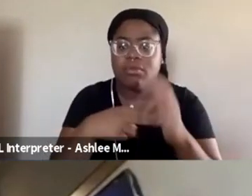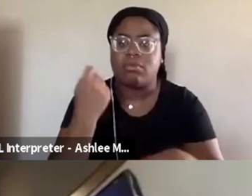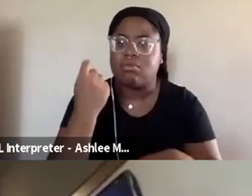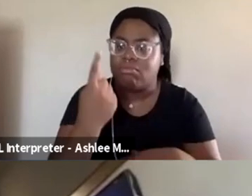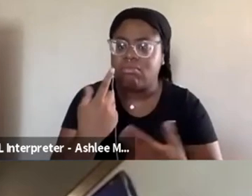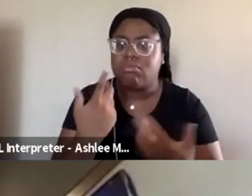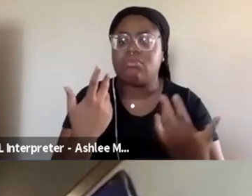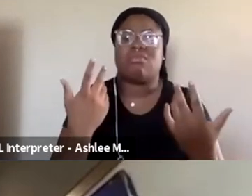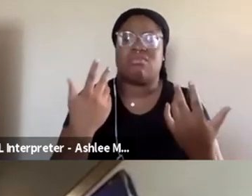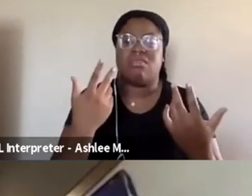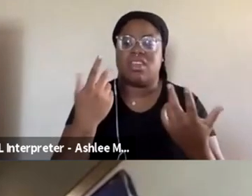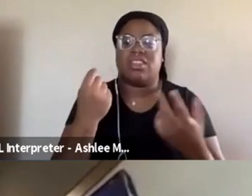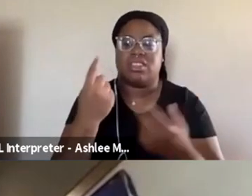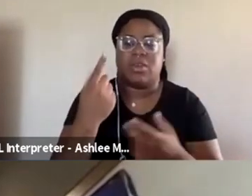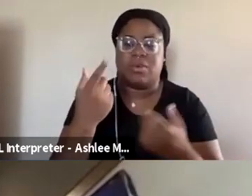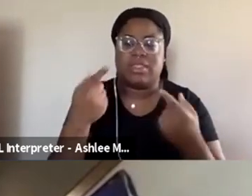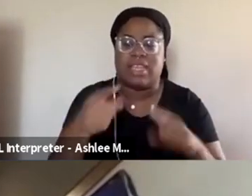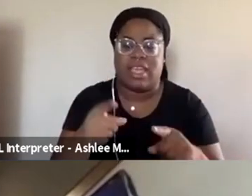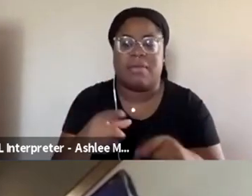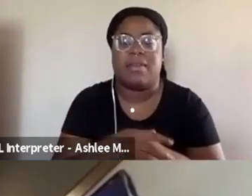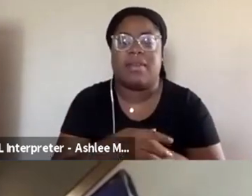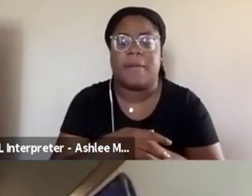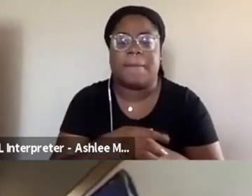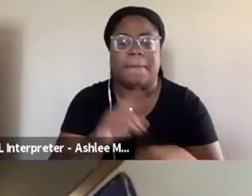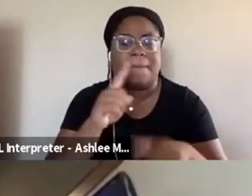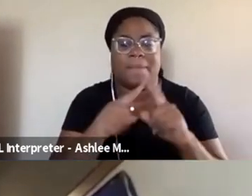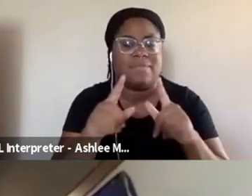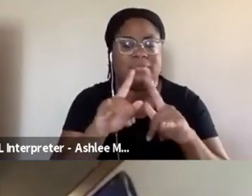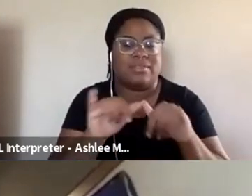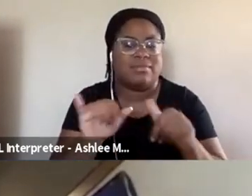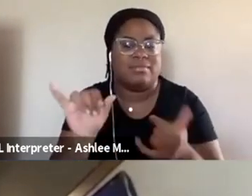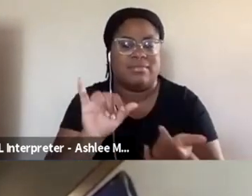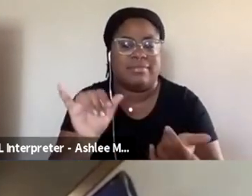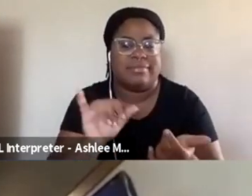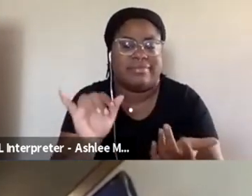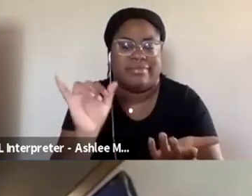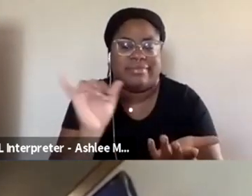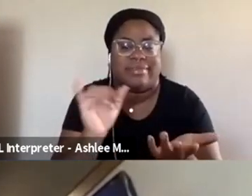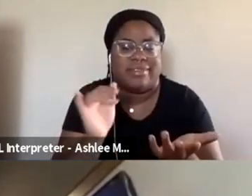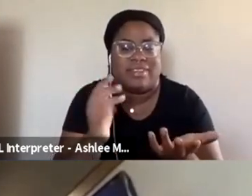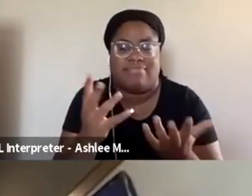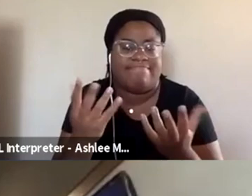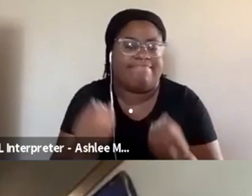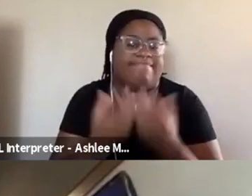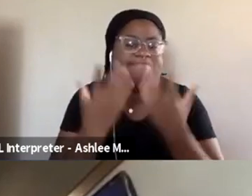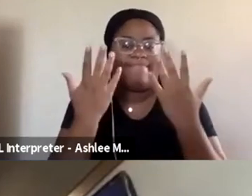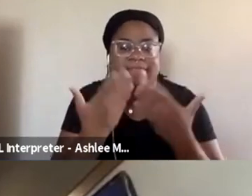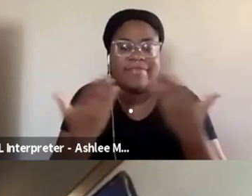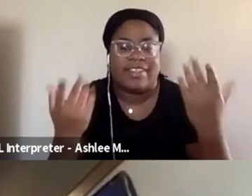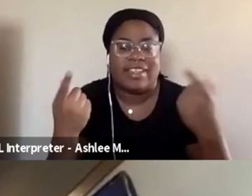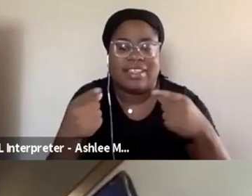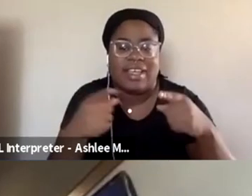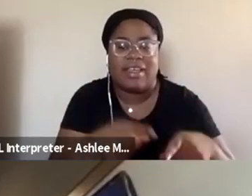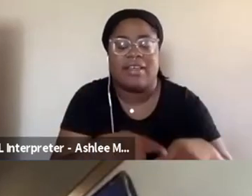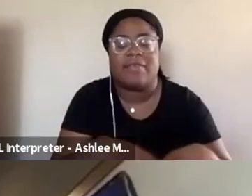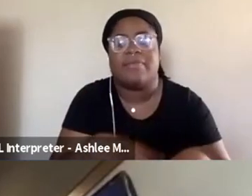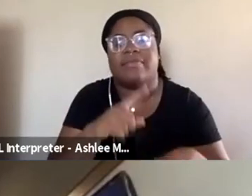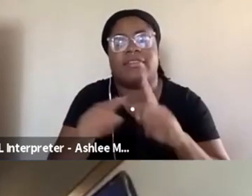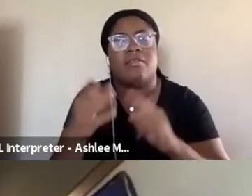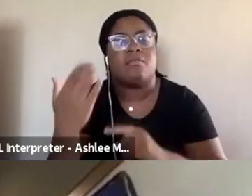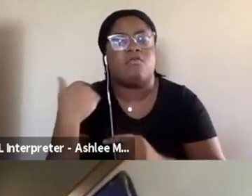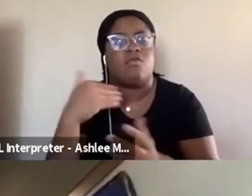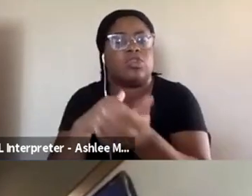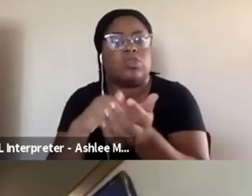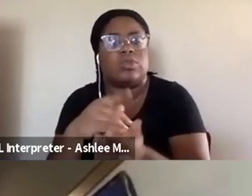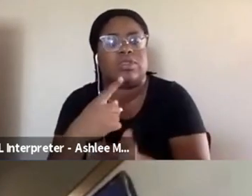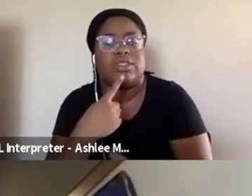sense of like what the landscape, you know, is. But it's also, of course, just like a microcosm of things, you know, just like, you know, you know, Dr. Barker was like talking earlier of saying,